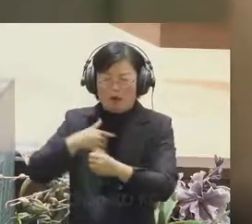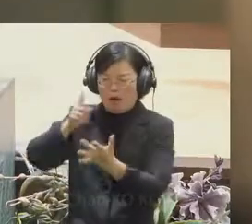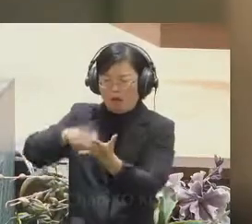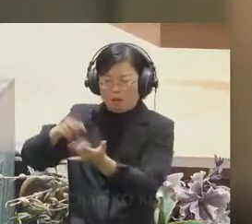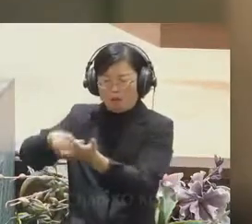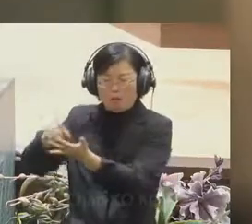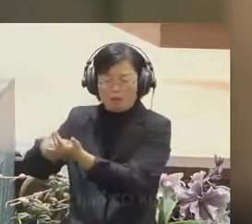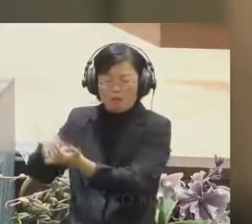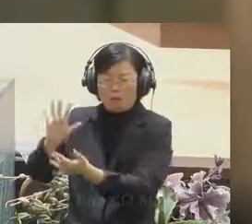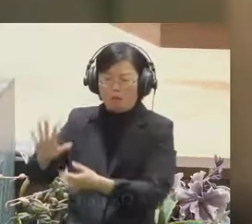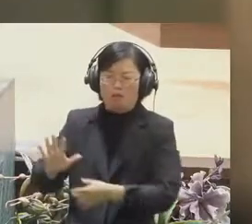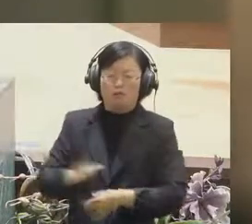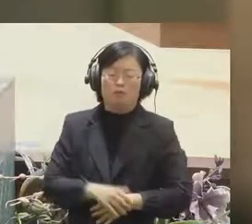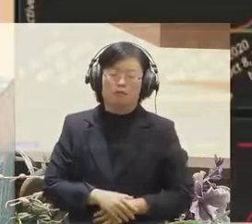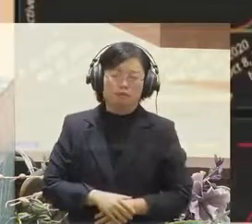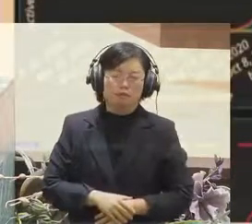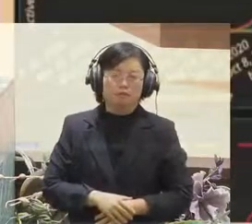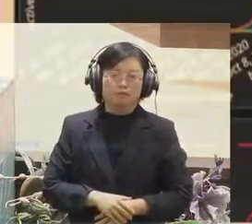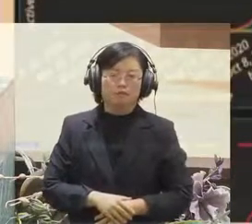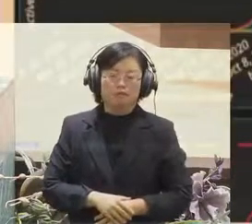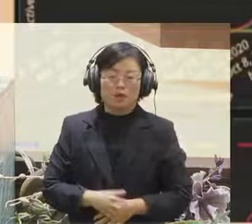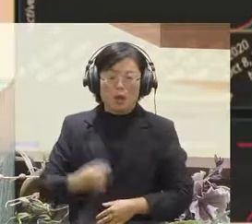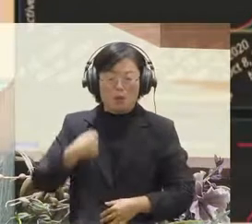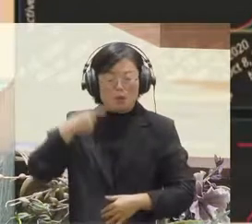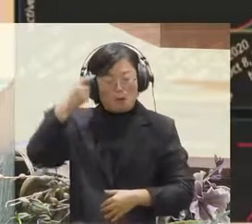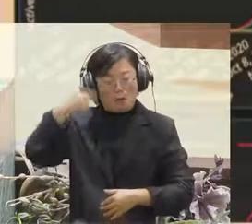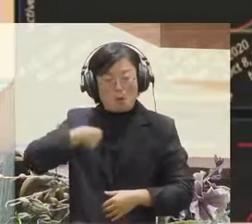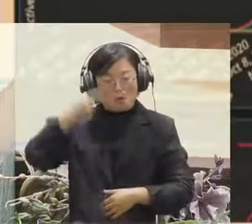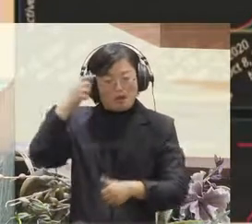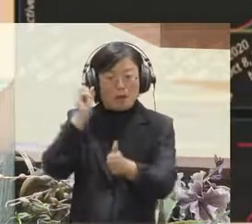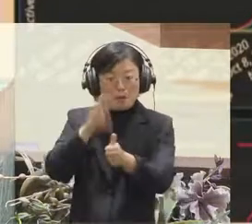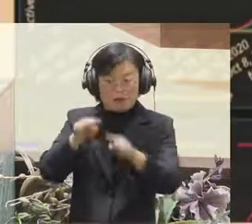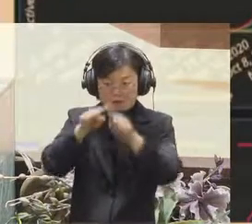the potential of dashboard and the concept behind it.